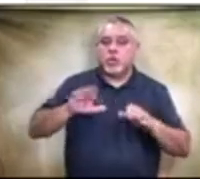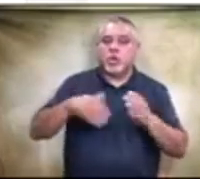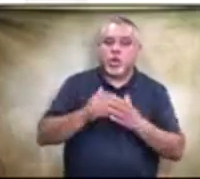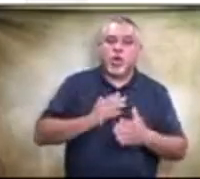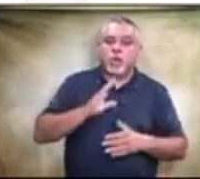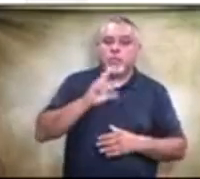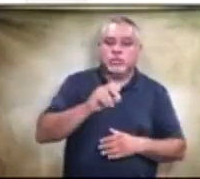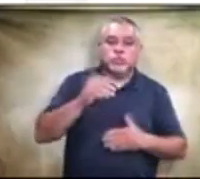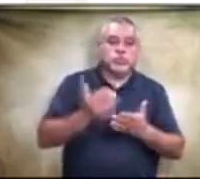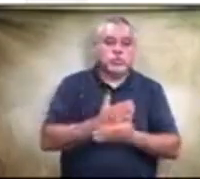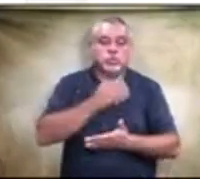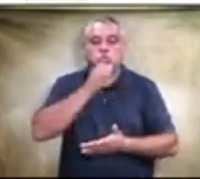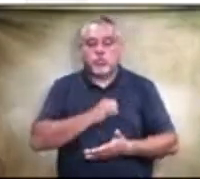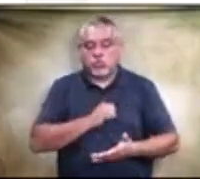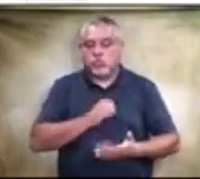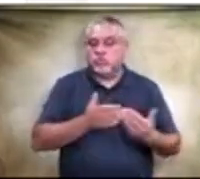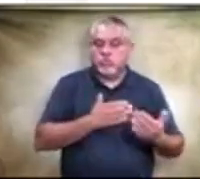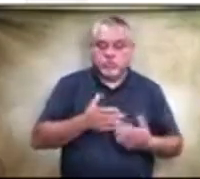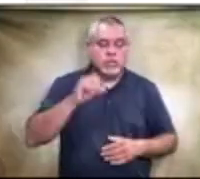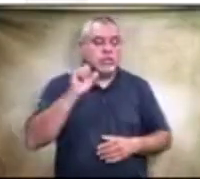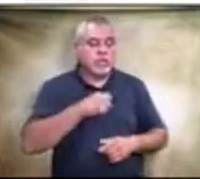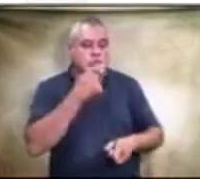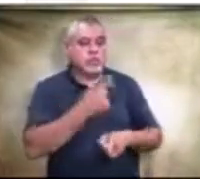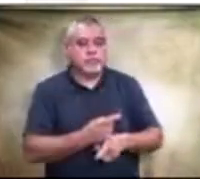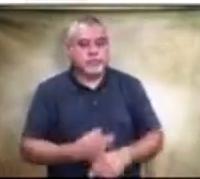yes ma'am that's correct okay